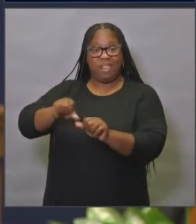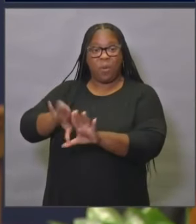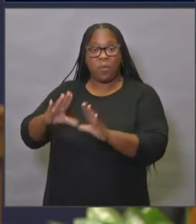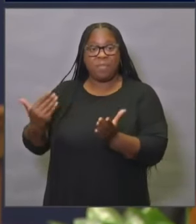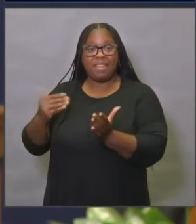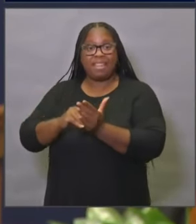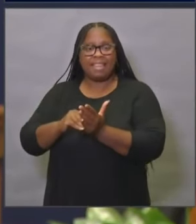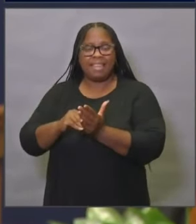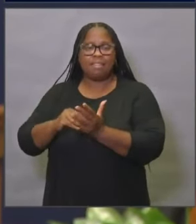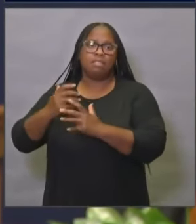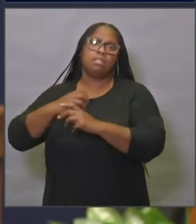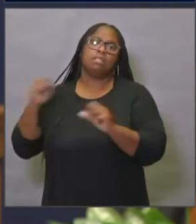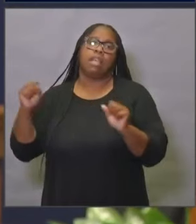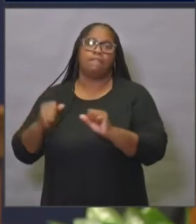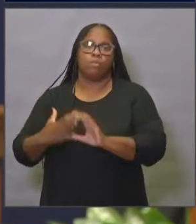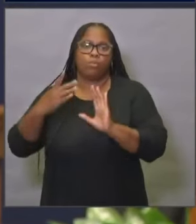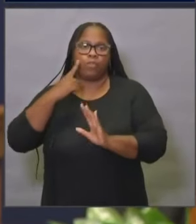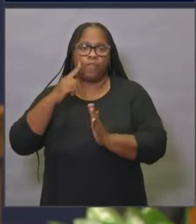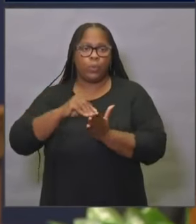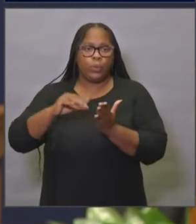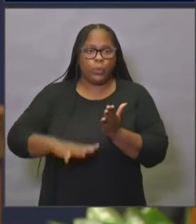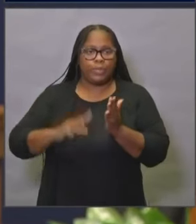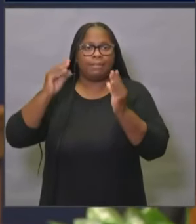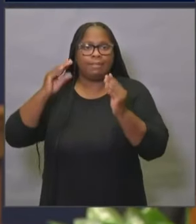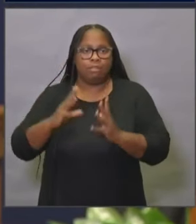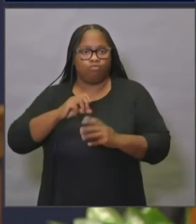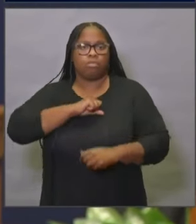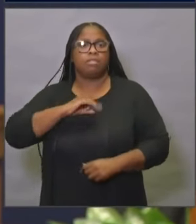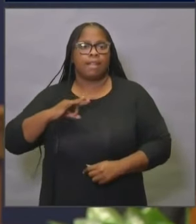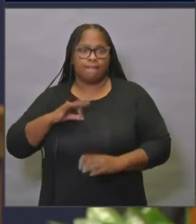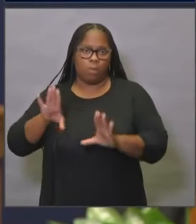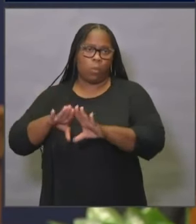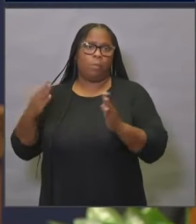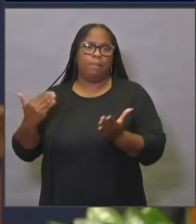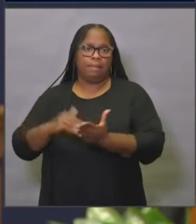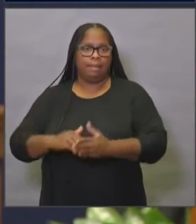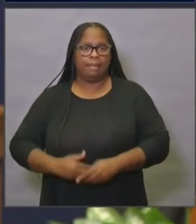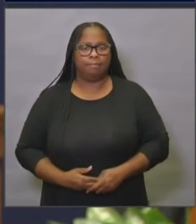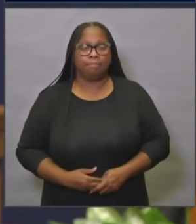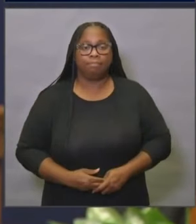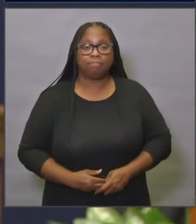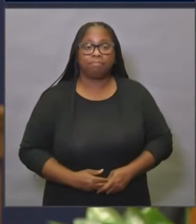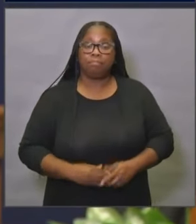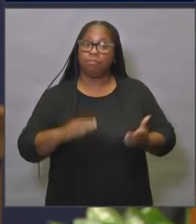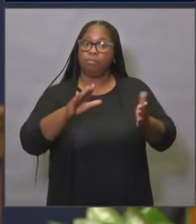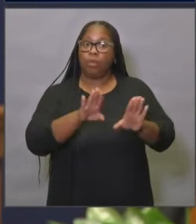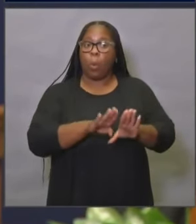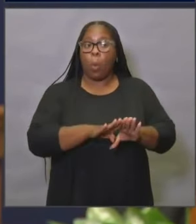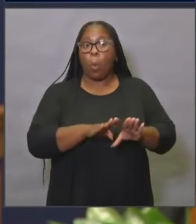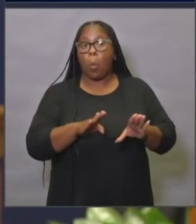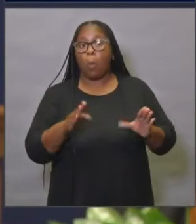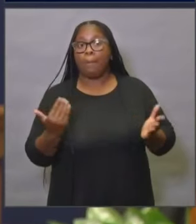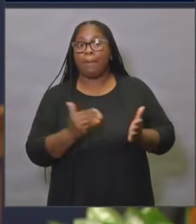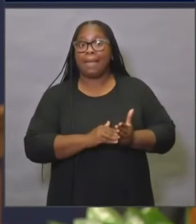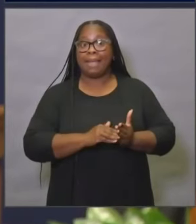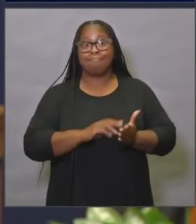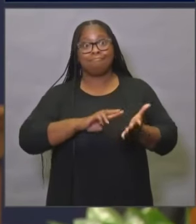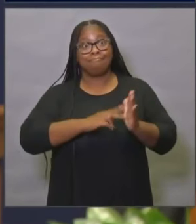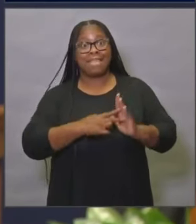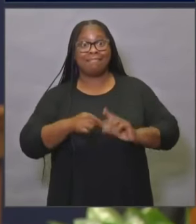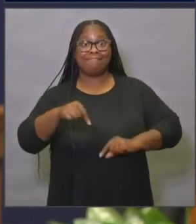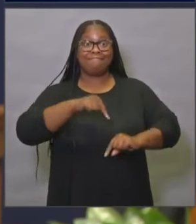safer for students, teachers, and staff members. Cautious reopening doesn't mean that everything will go back to normal